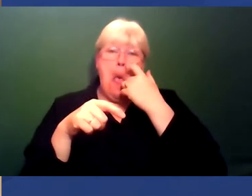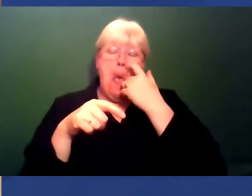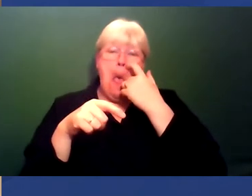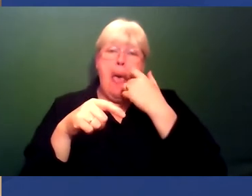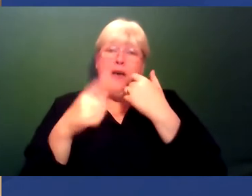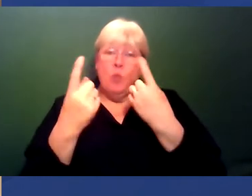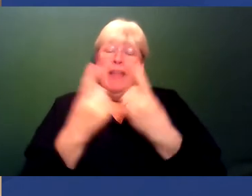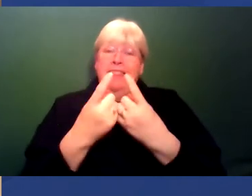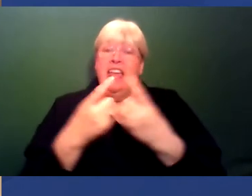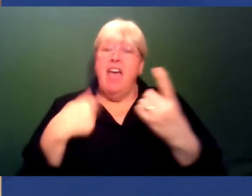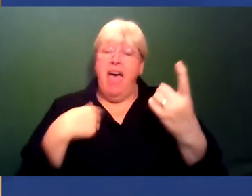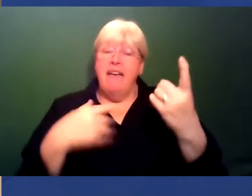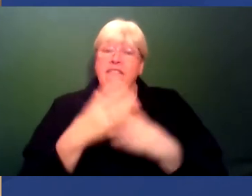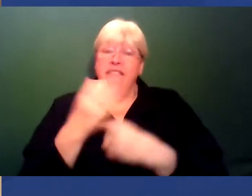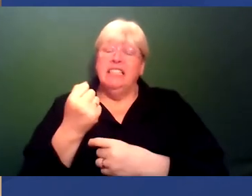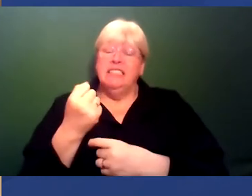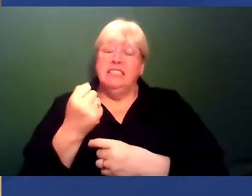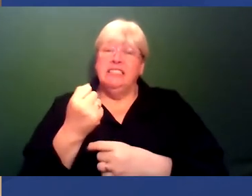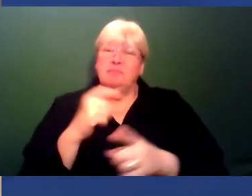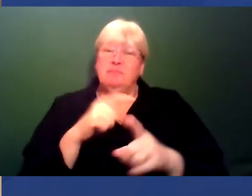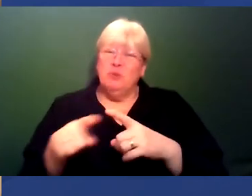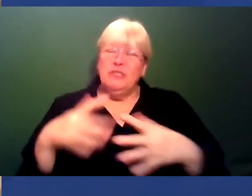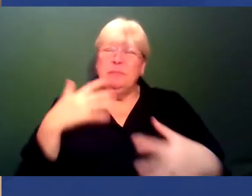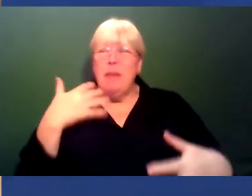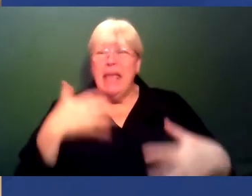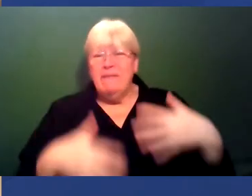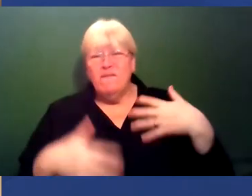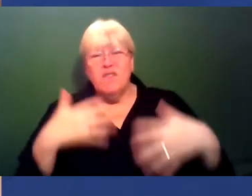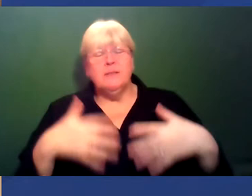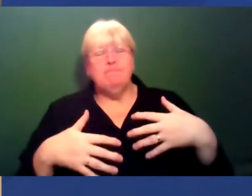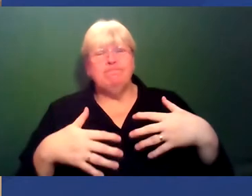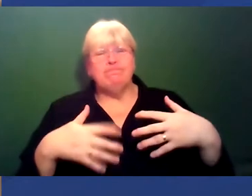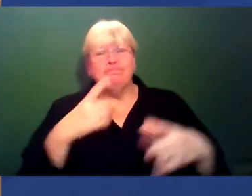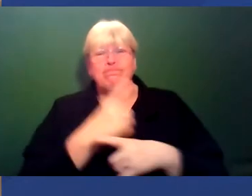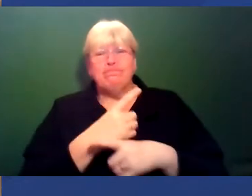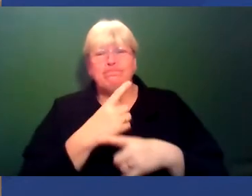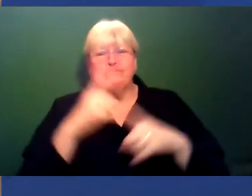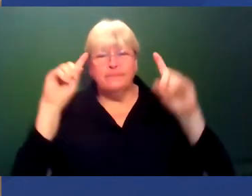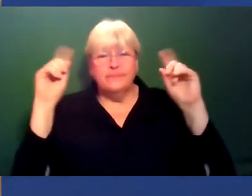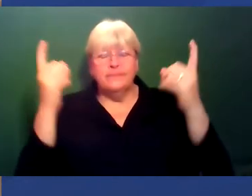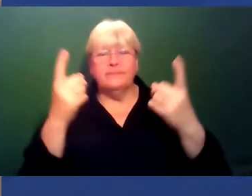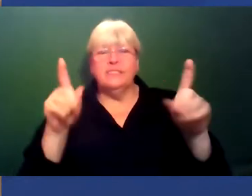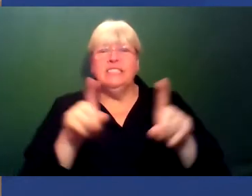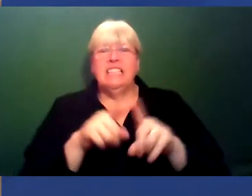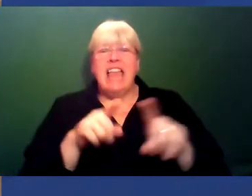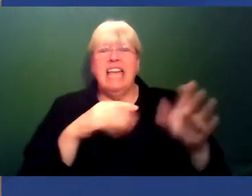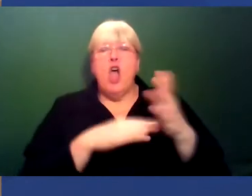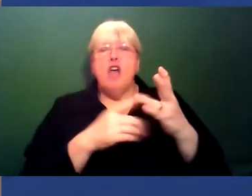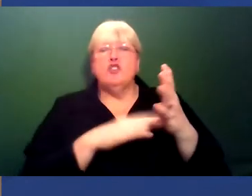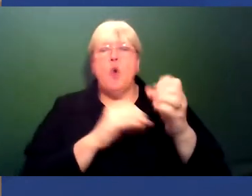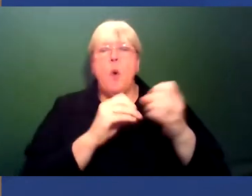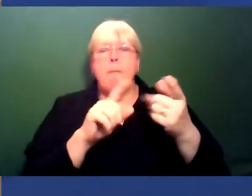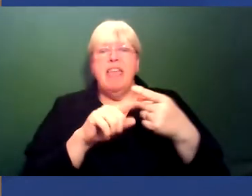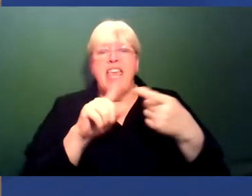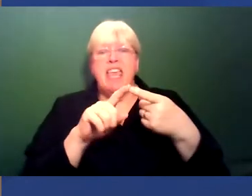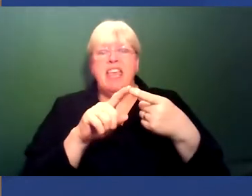I find most painful. And I often refer to universities almost as like zombie-like entities, where they just